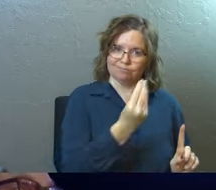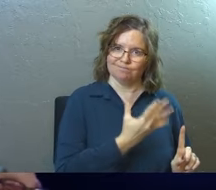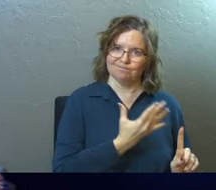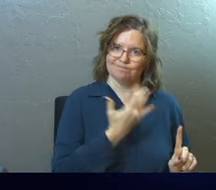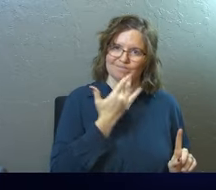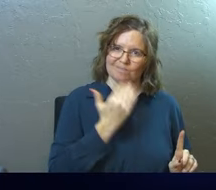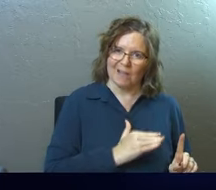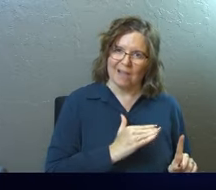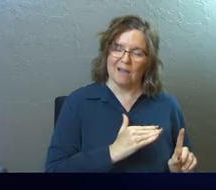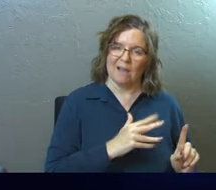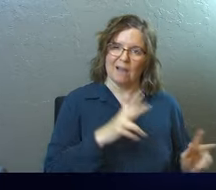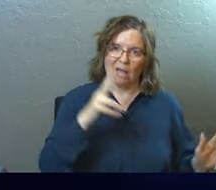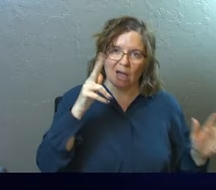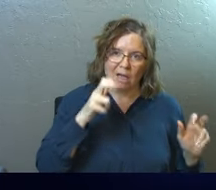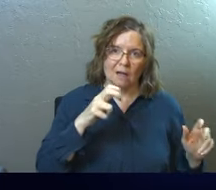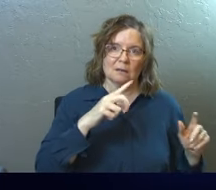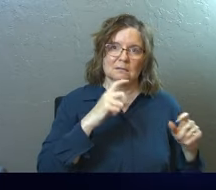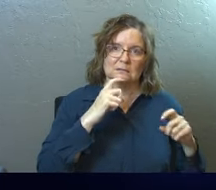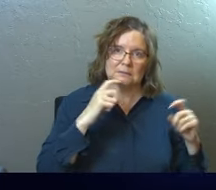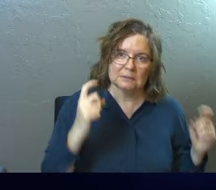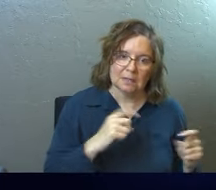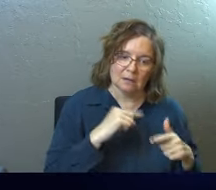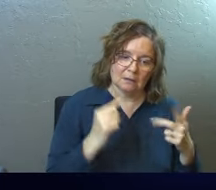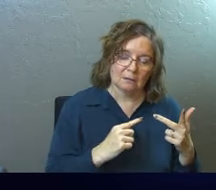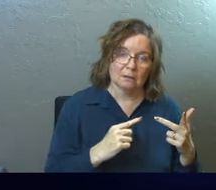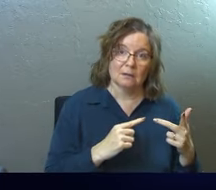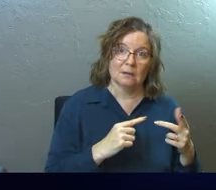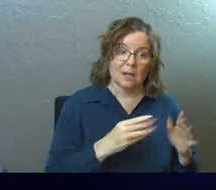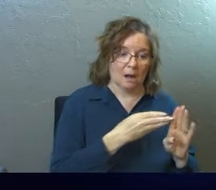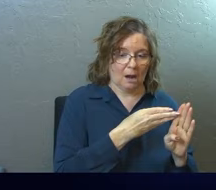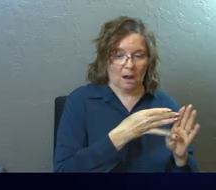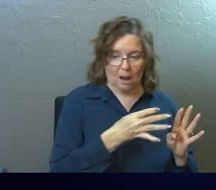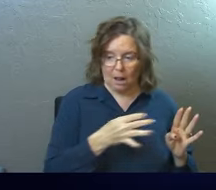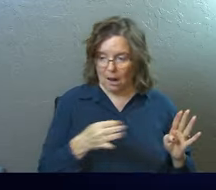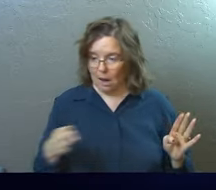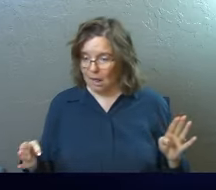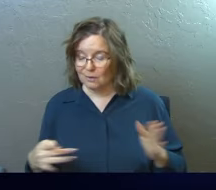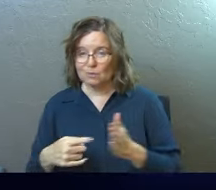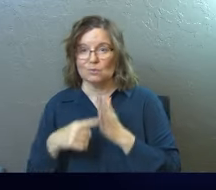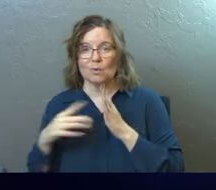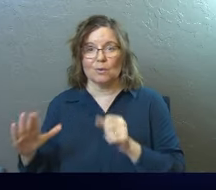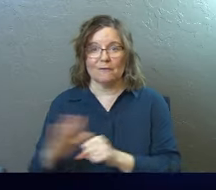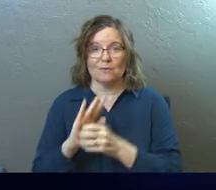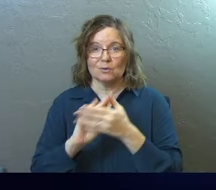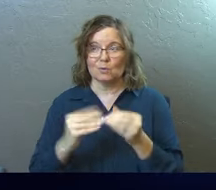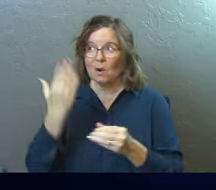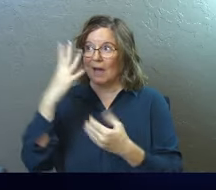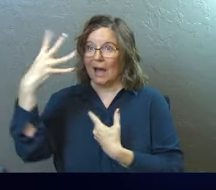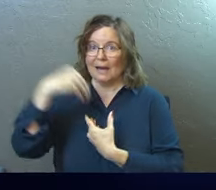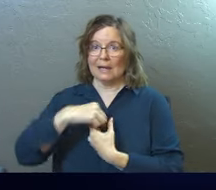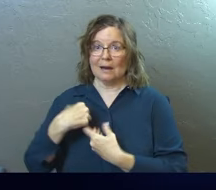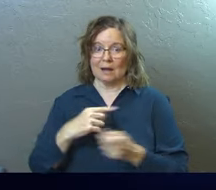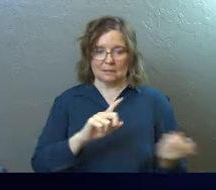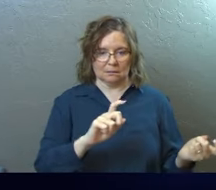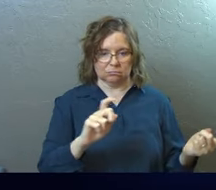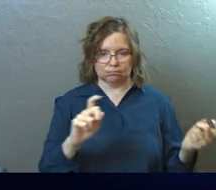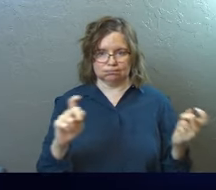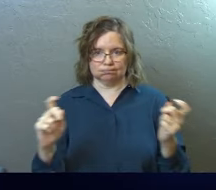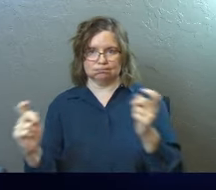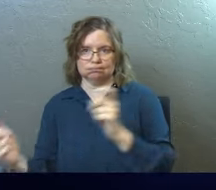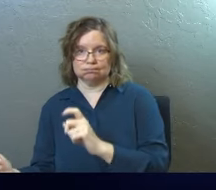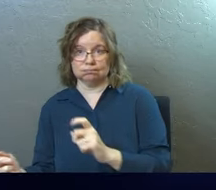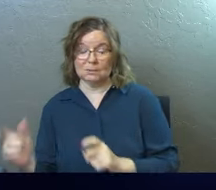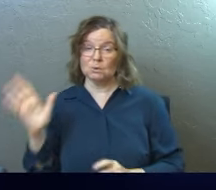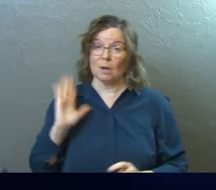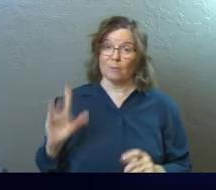us, to tell the story of where we were is to tell the full story of God in us. So you have to begin there. And we